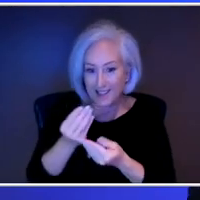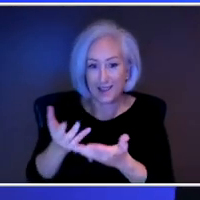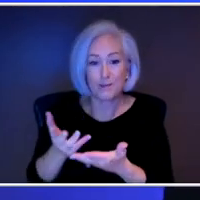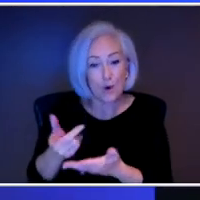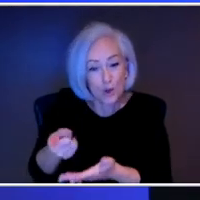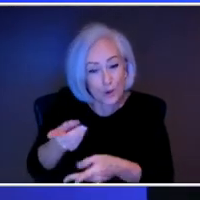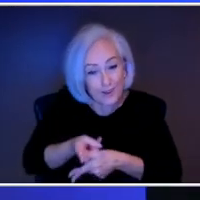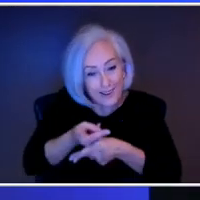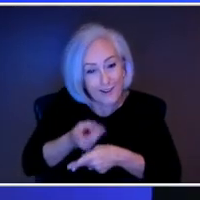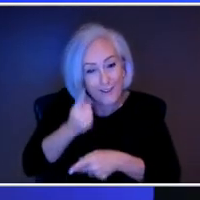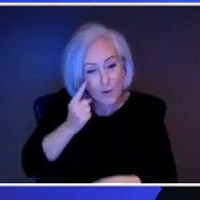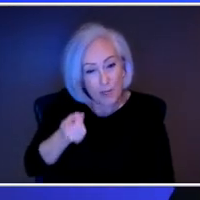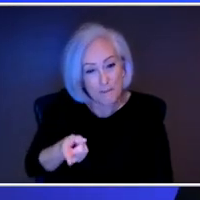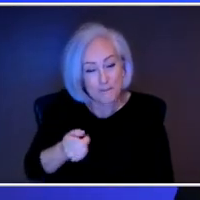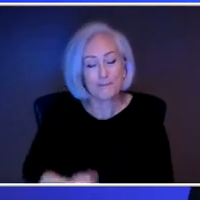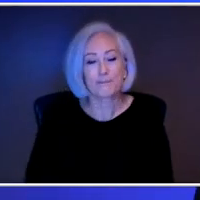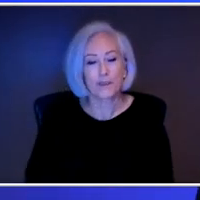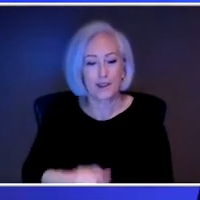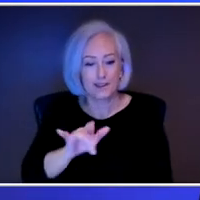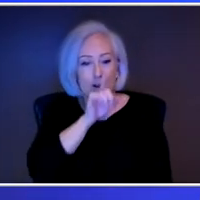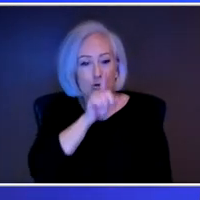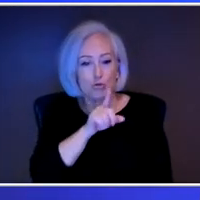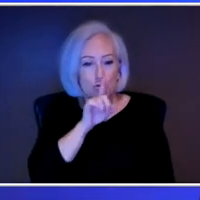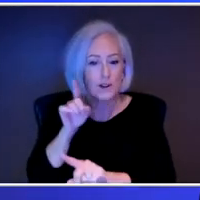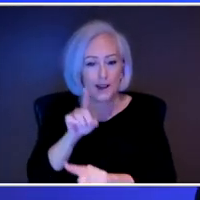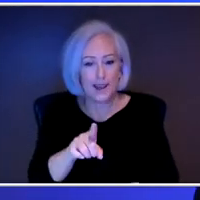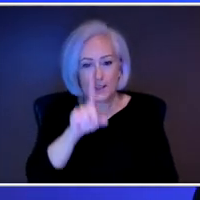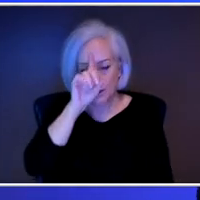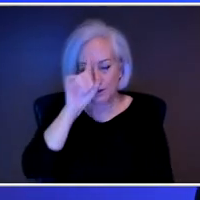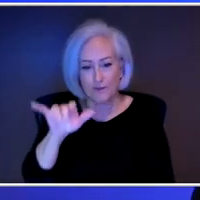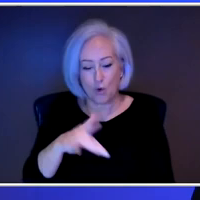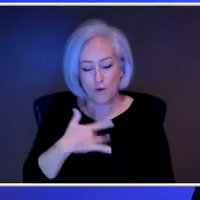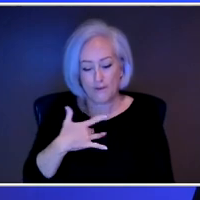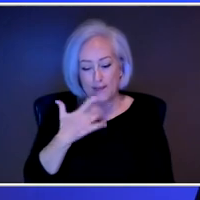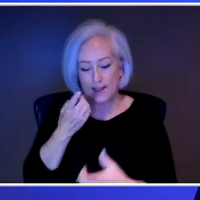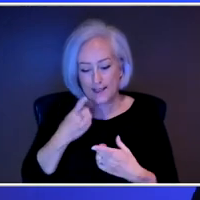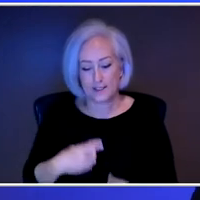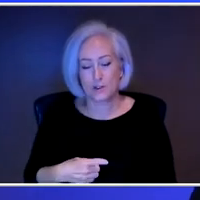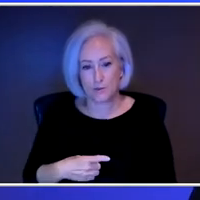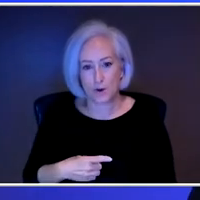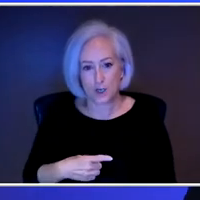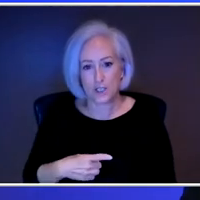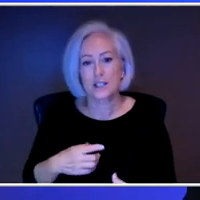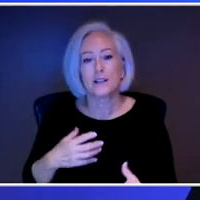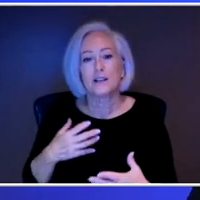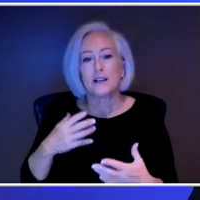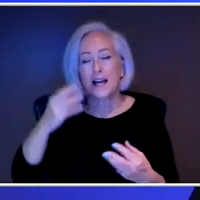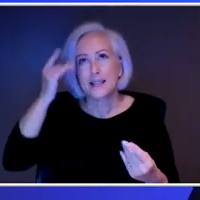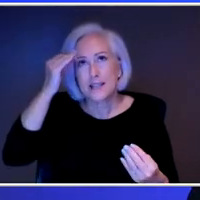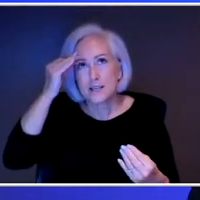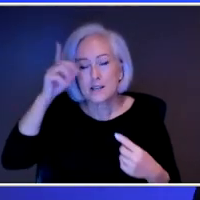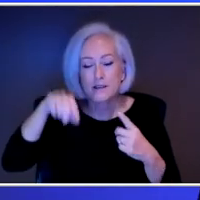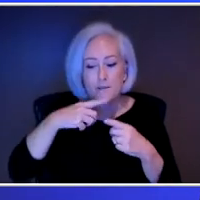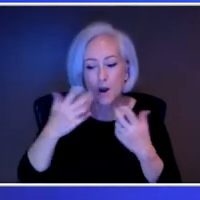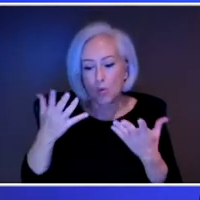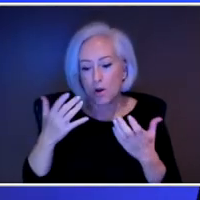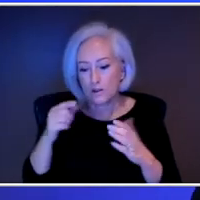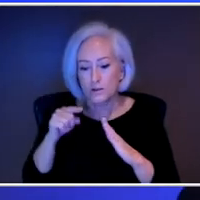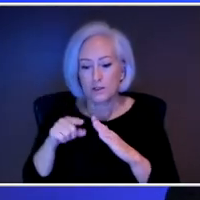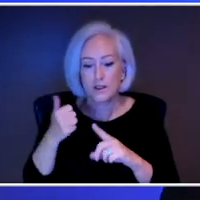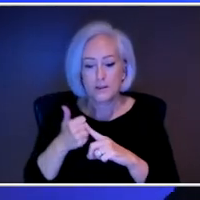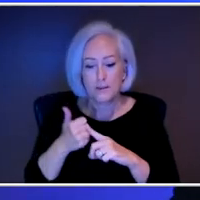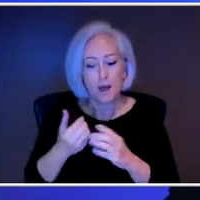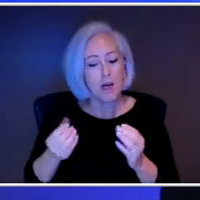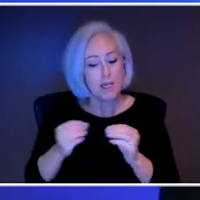the real antidote to the depressive ideation is the more that we're around people, the more we're connected. Because